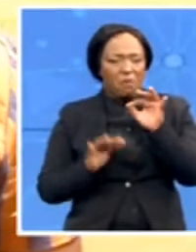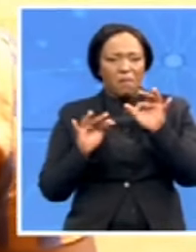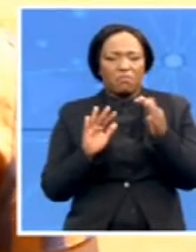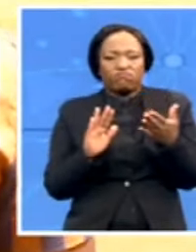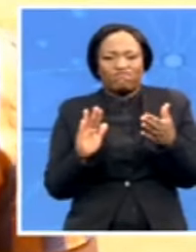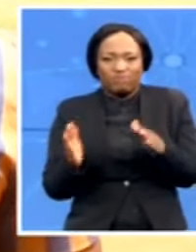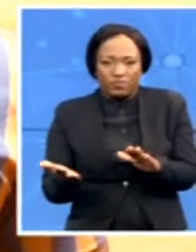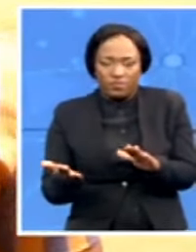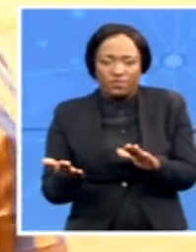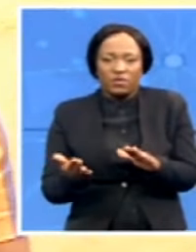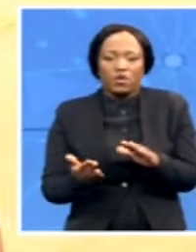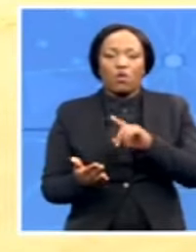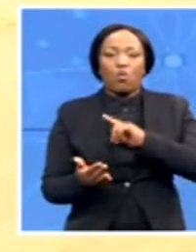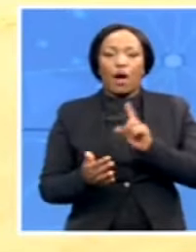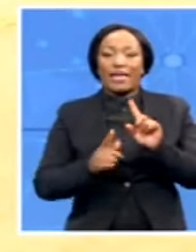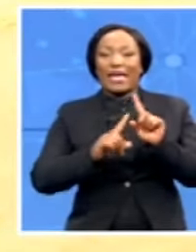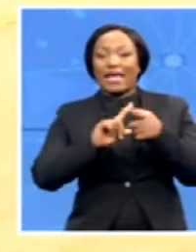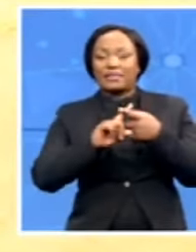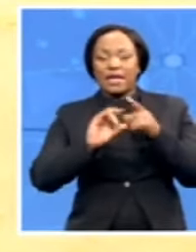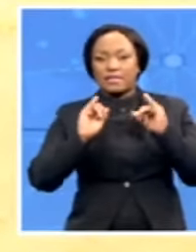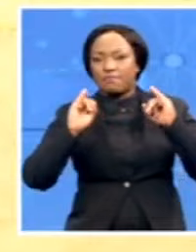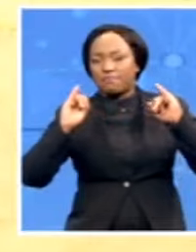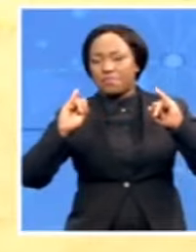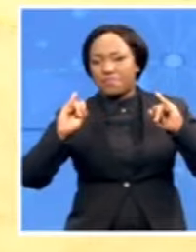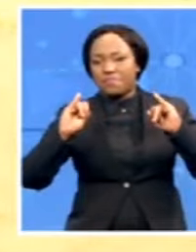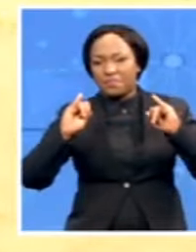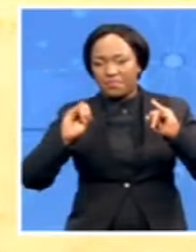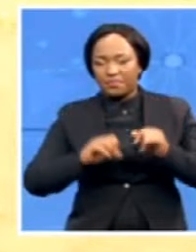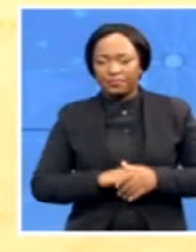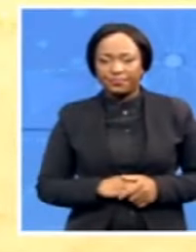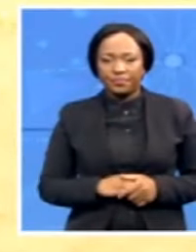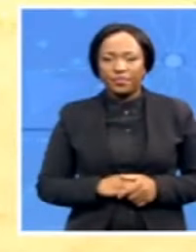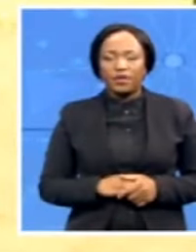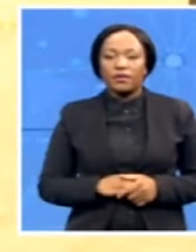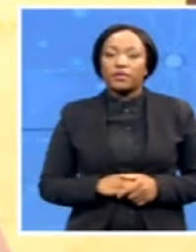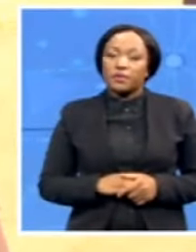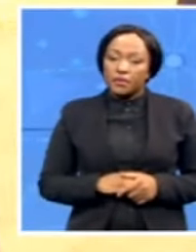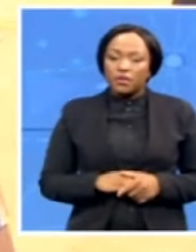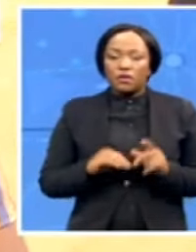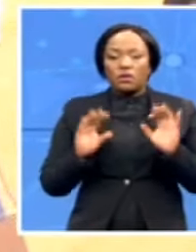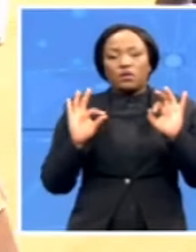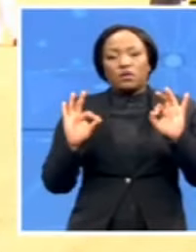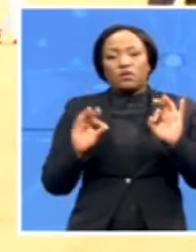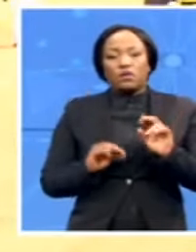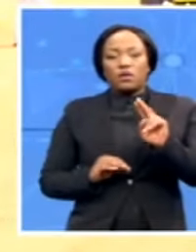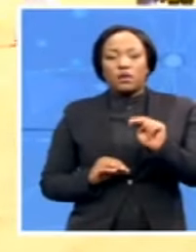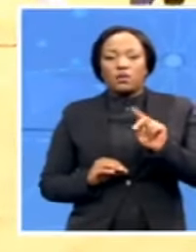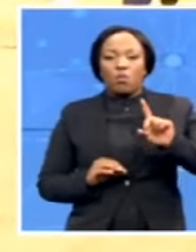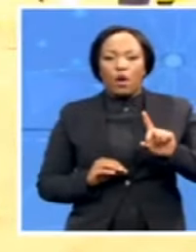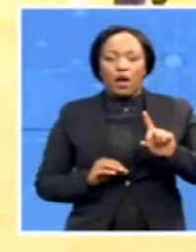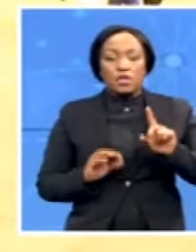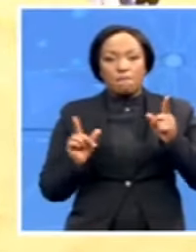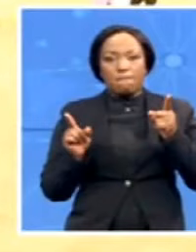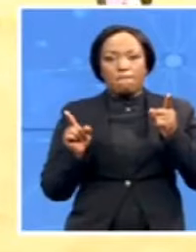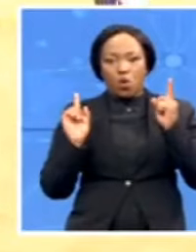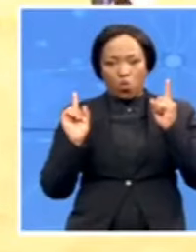accidents in this province. It is official that the N1 is one of the most dangerous roads in South Africa. In